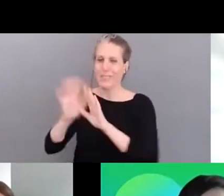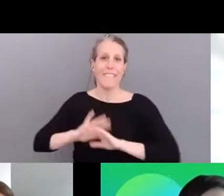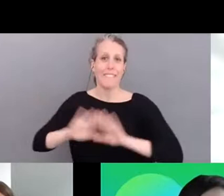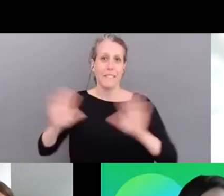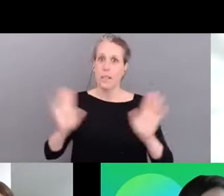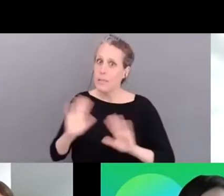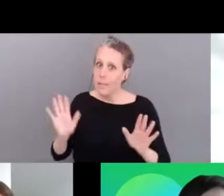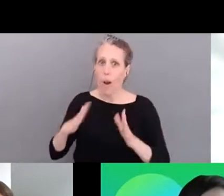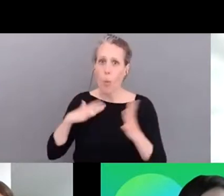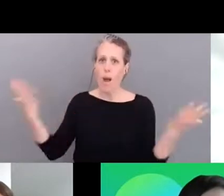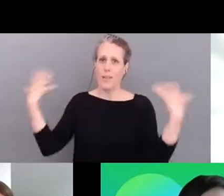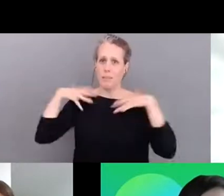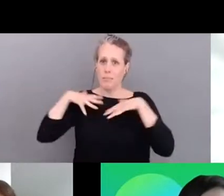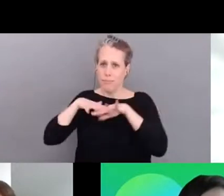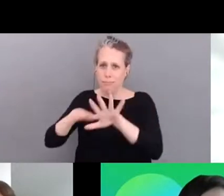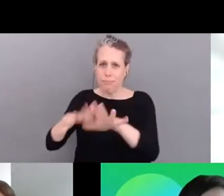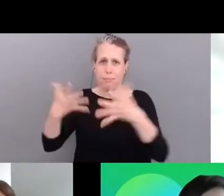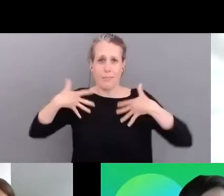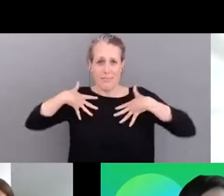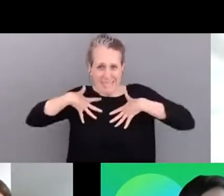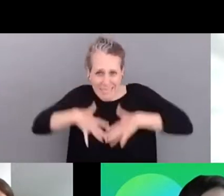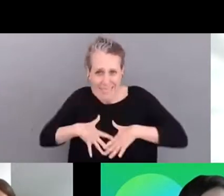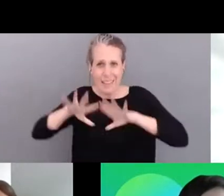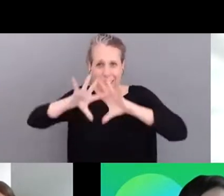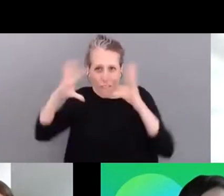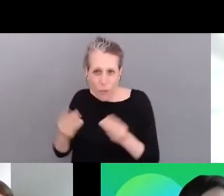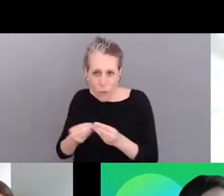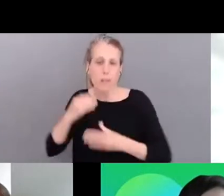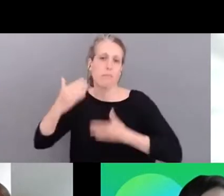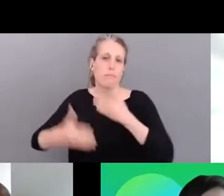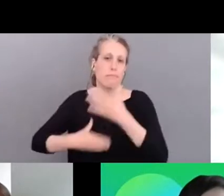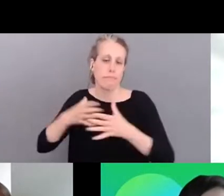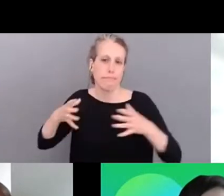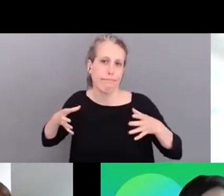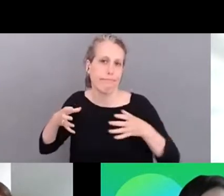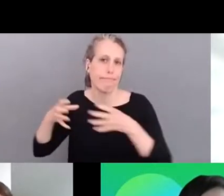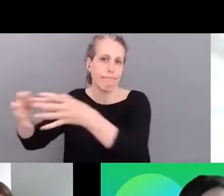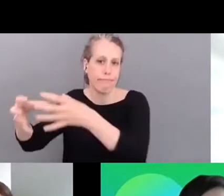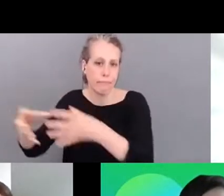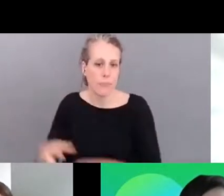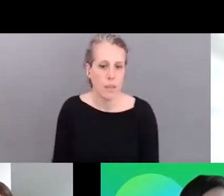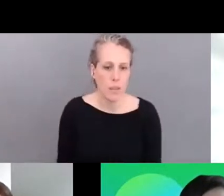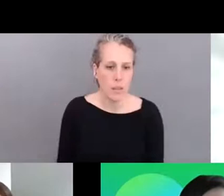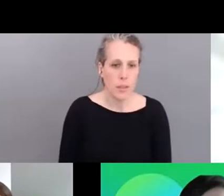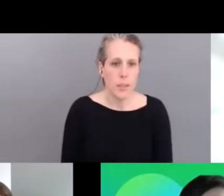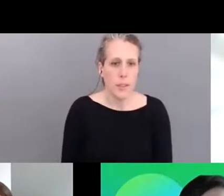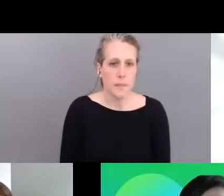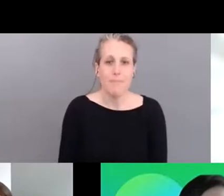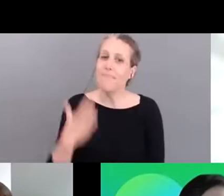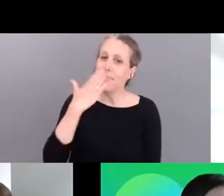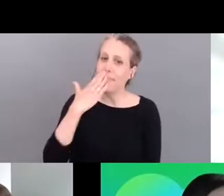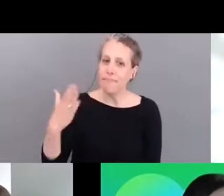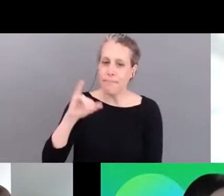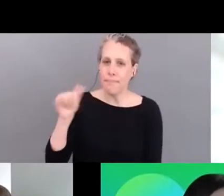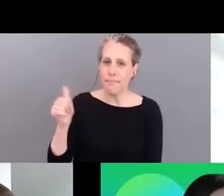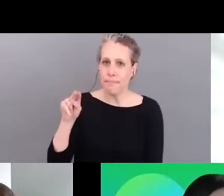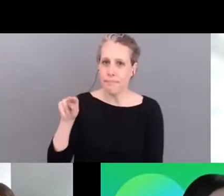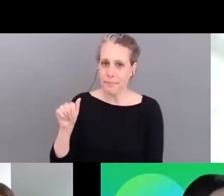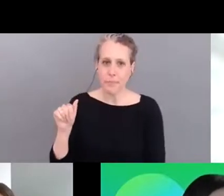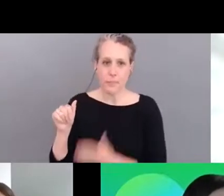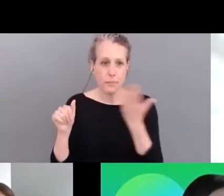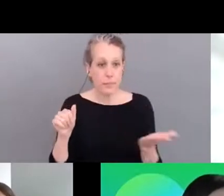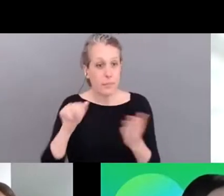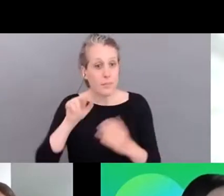move uh forward uh together uh you yana uh nikki what about the the